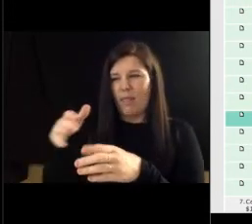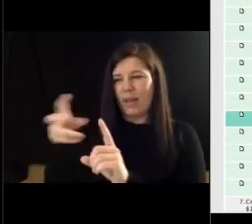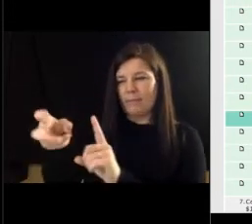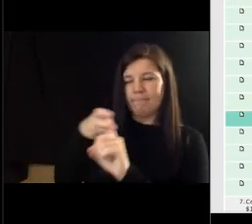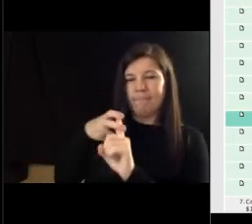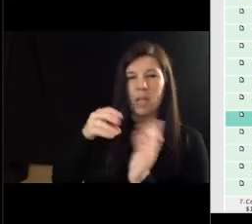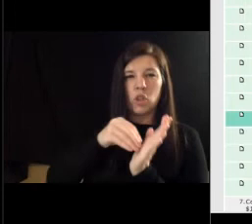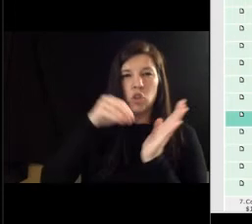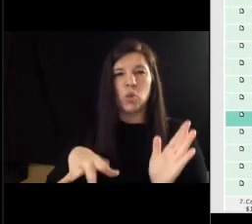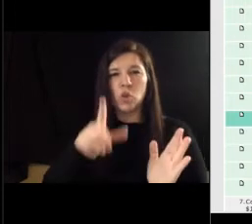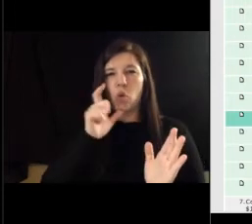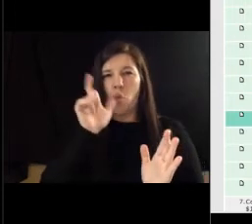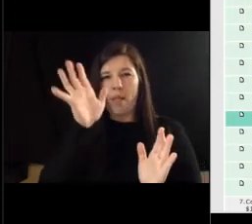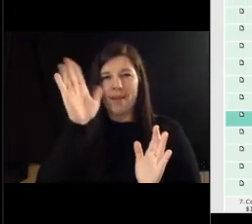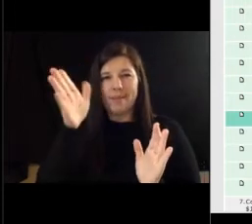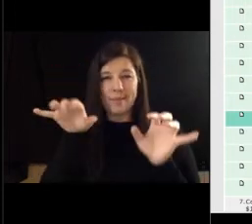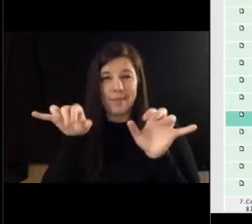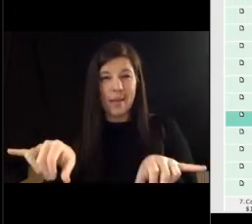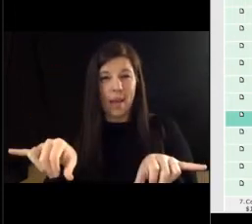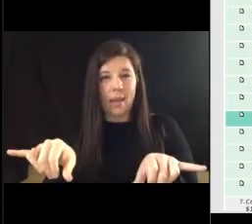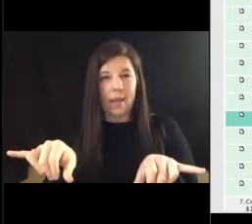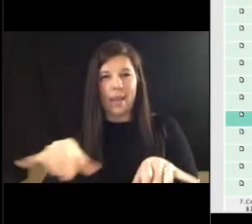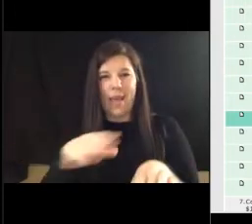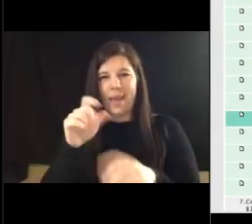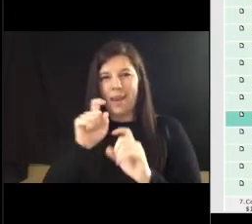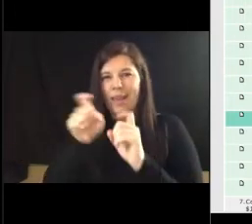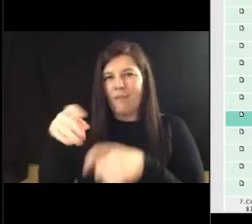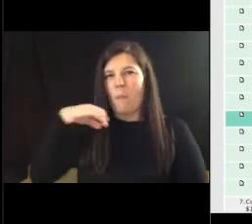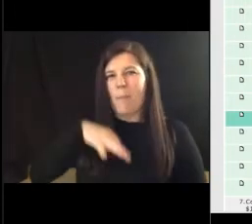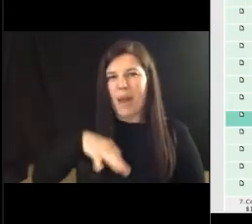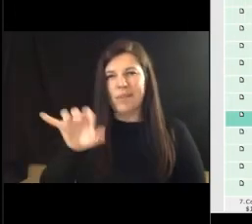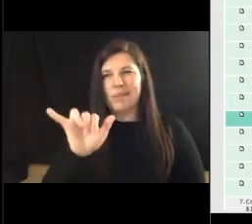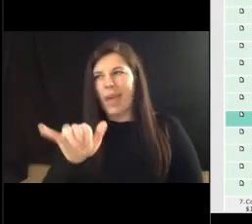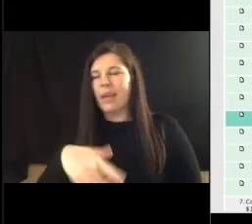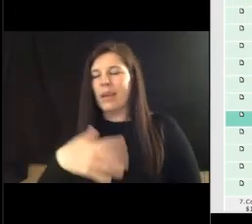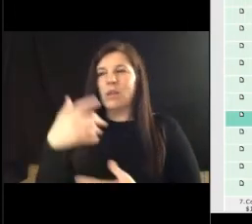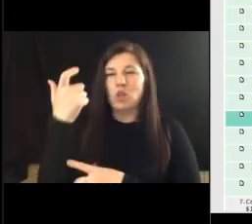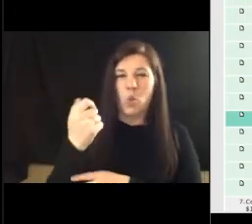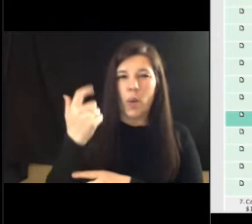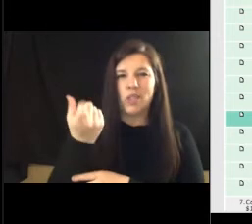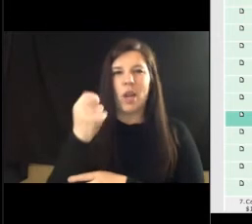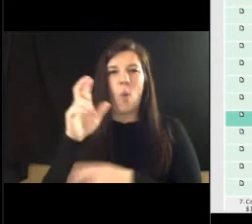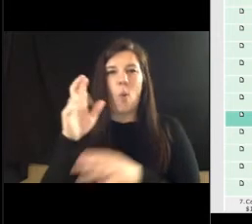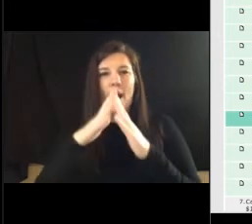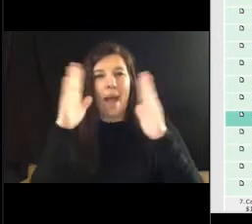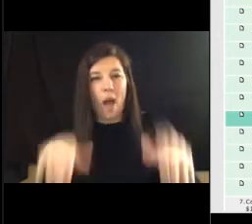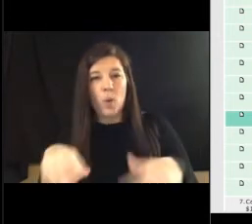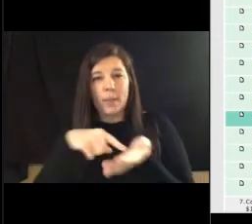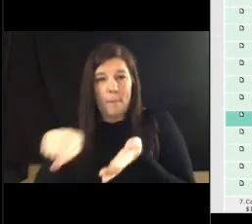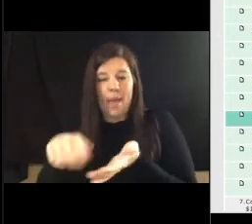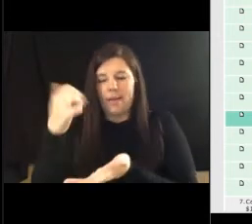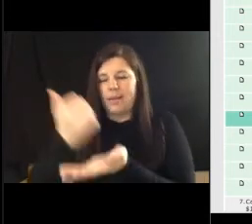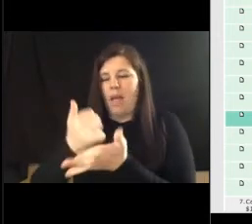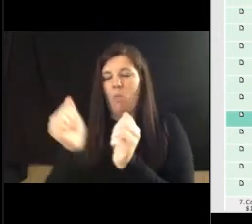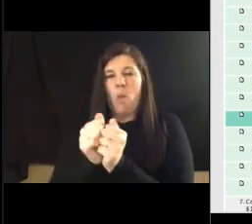specific time and they give them benefits in the way of tuition or housing or things like that to help them with their educational